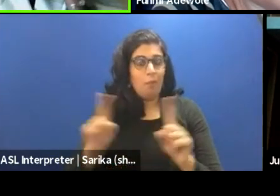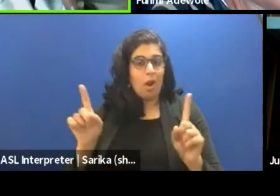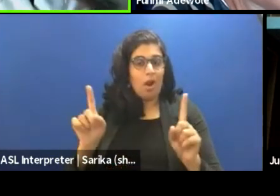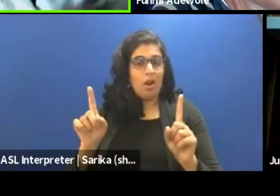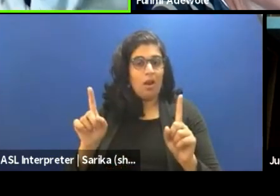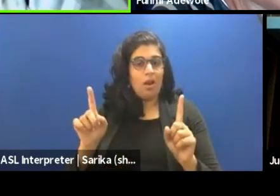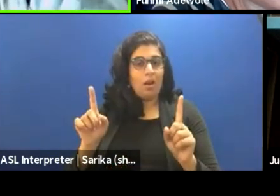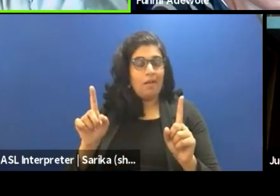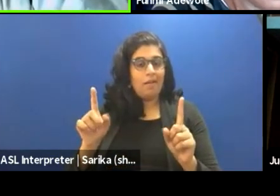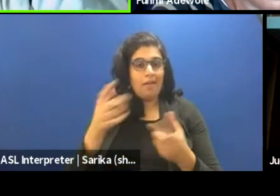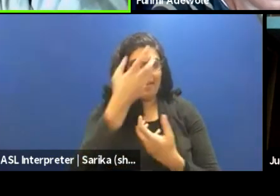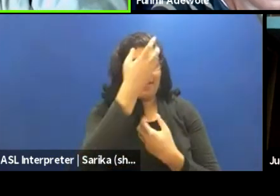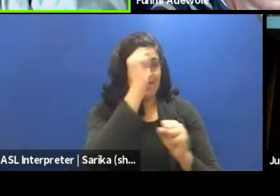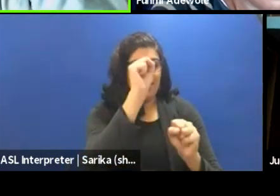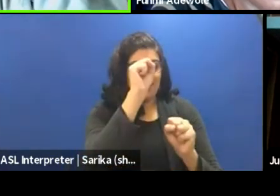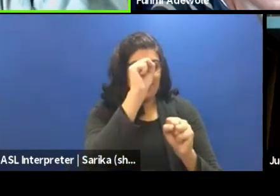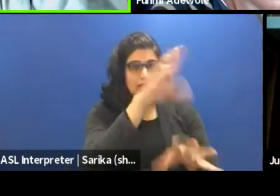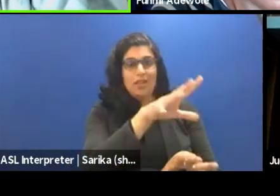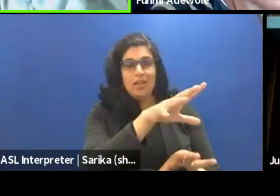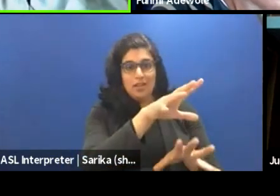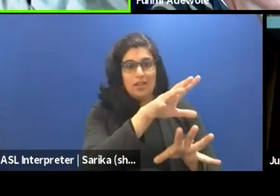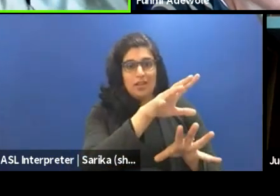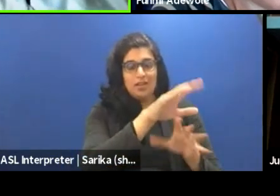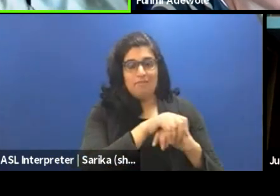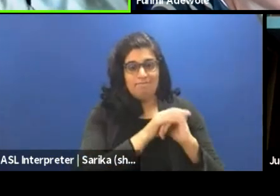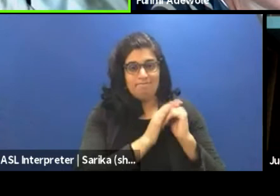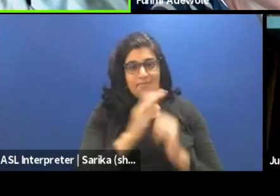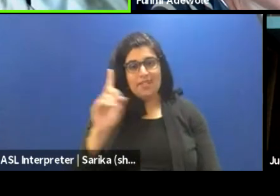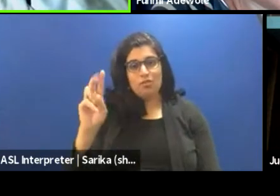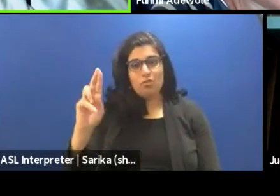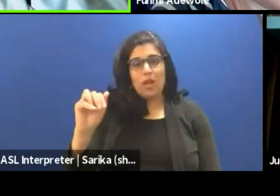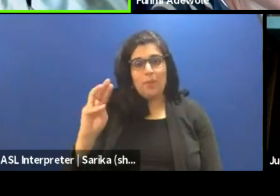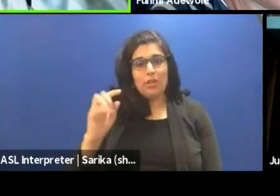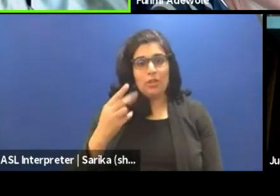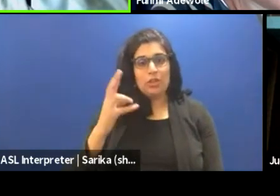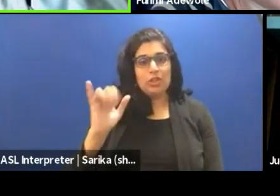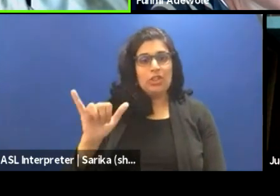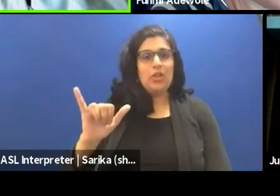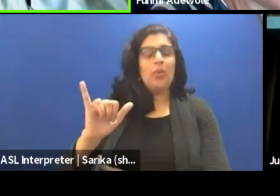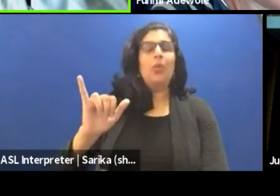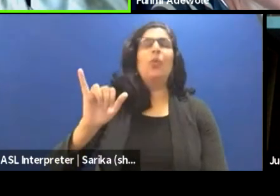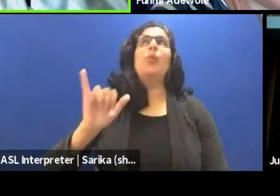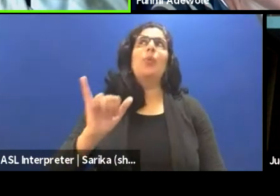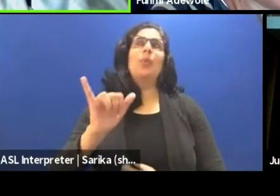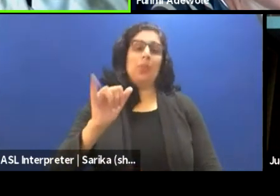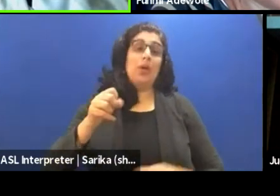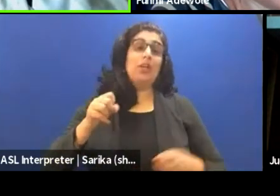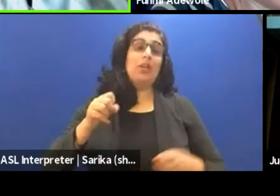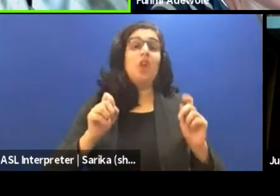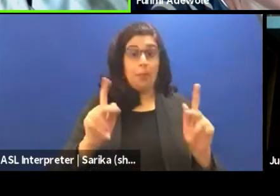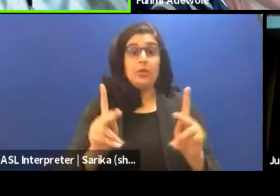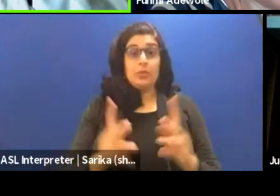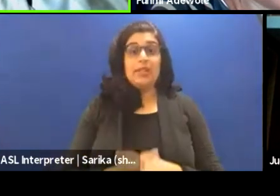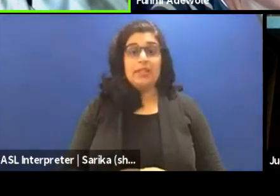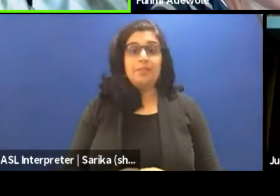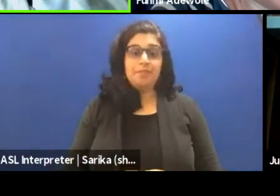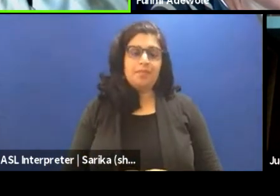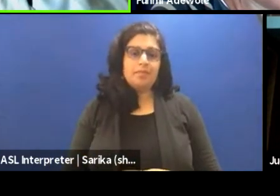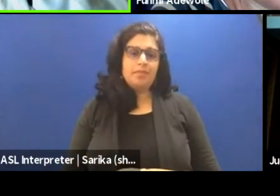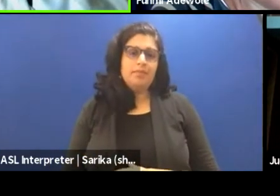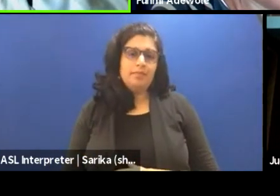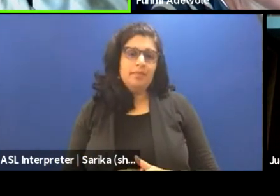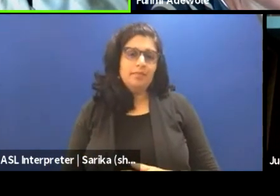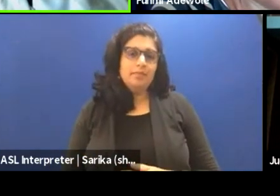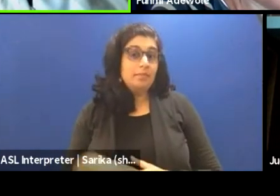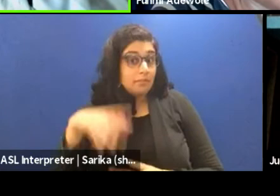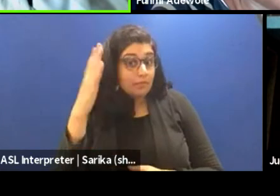regards to decolonizing dramaturgy, I think it's an opportunity. I say it's an opportunity